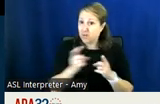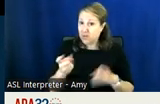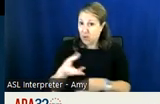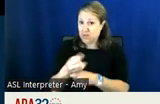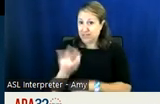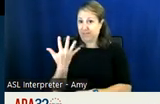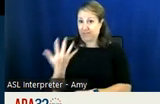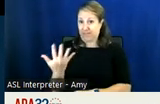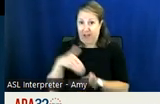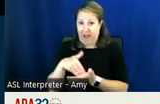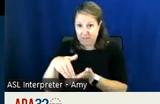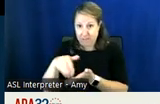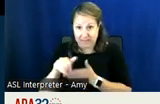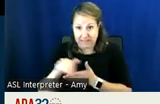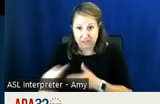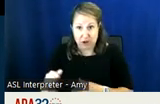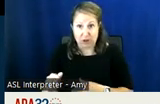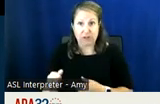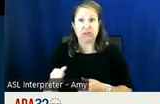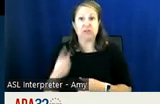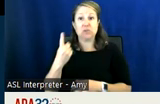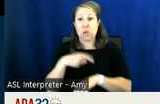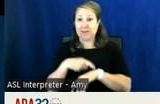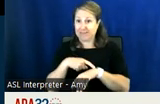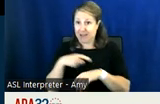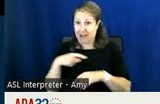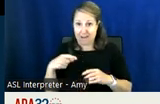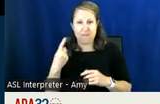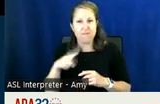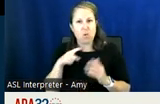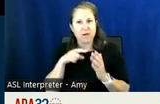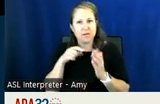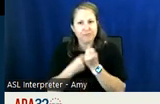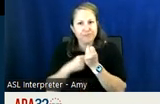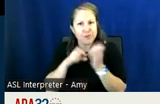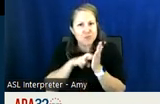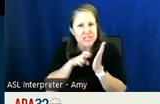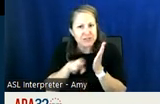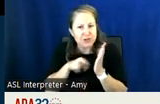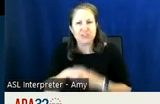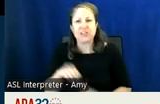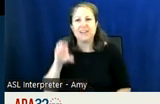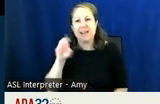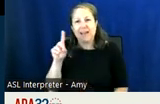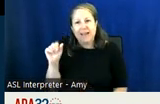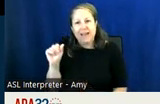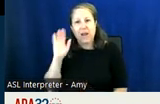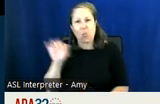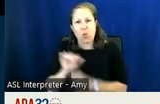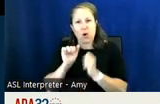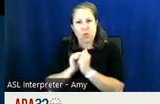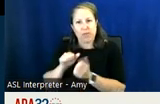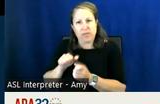one-time funding for long-term services support research study um cda will be working with a local um contractor